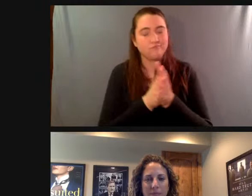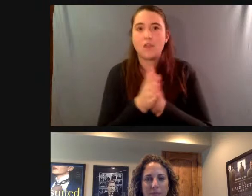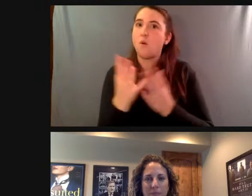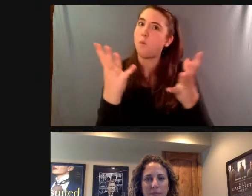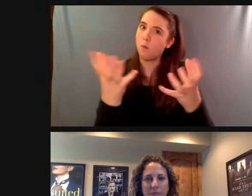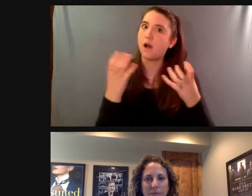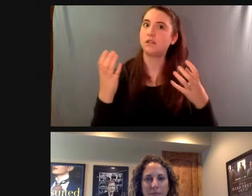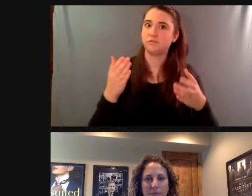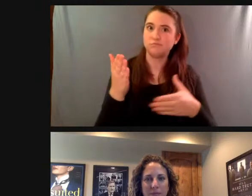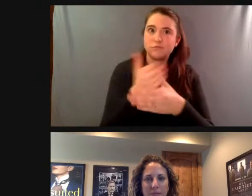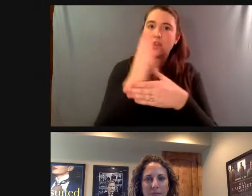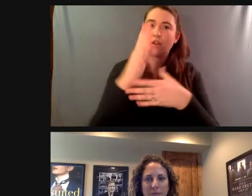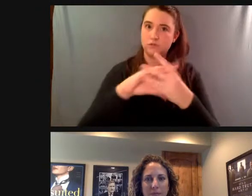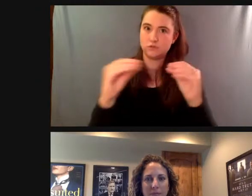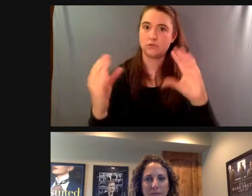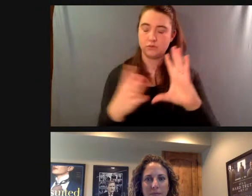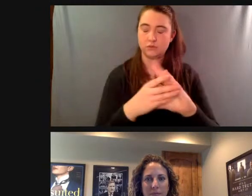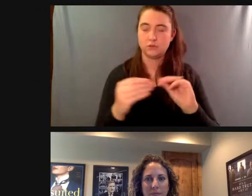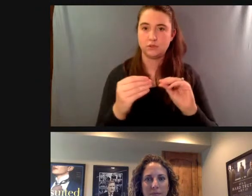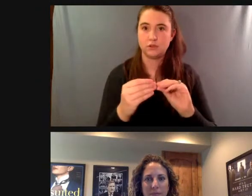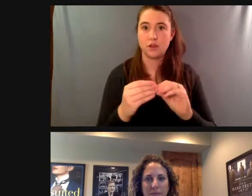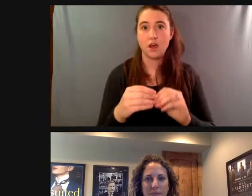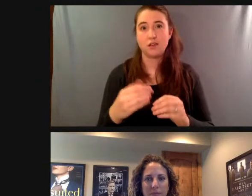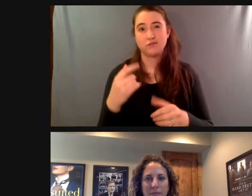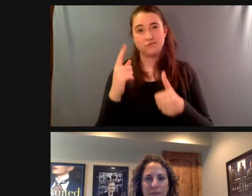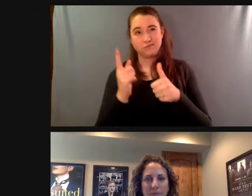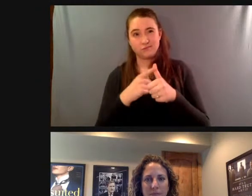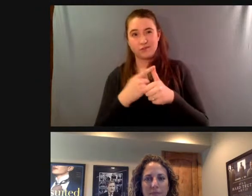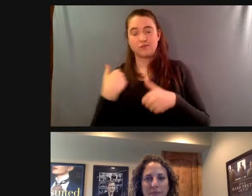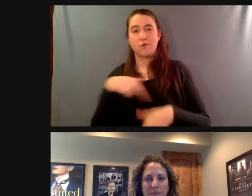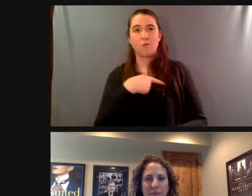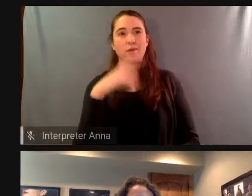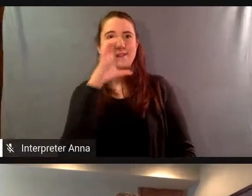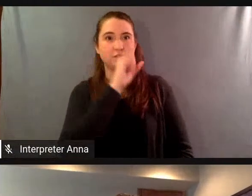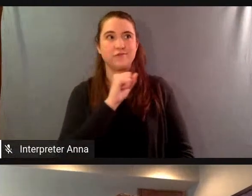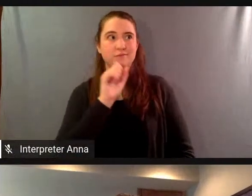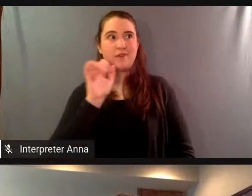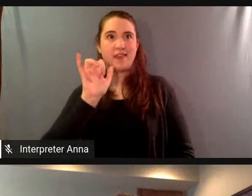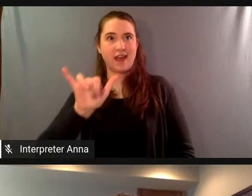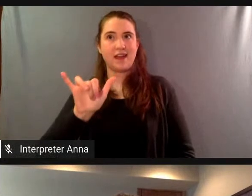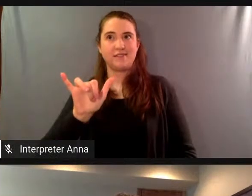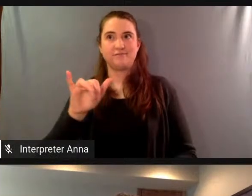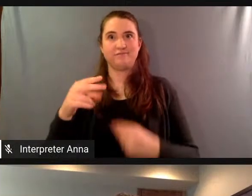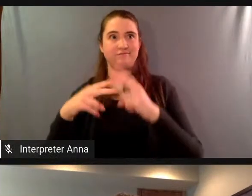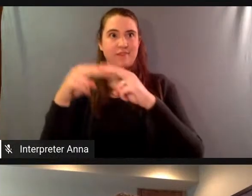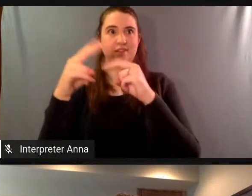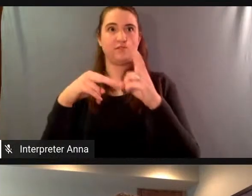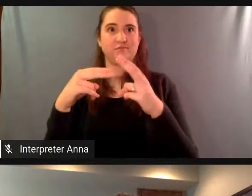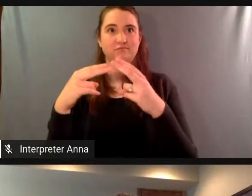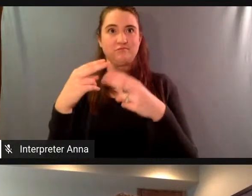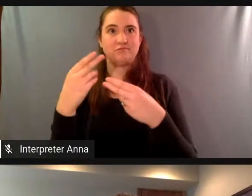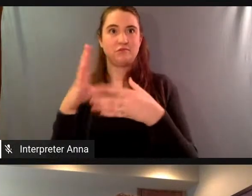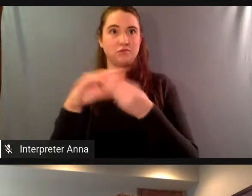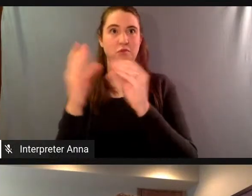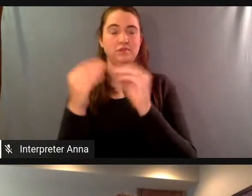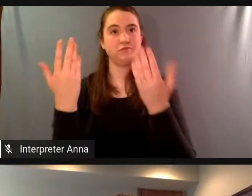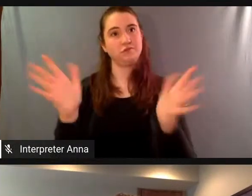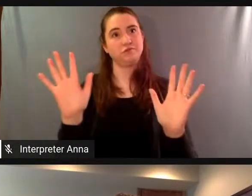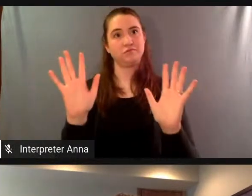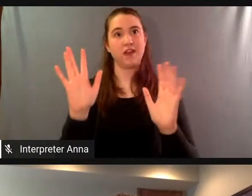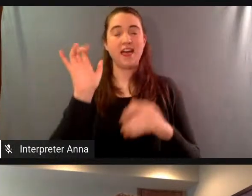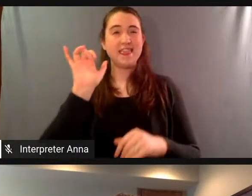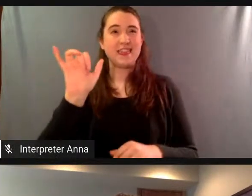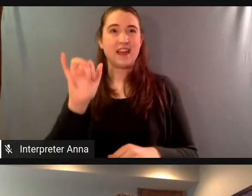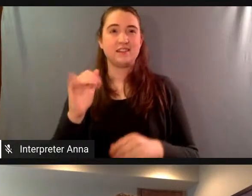i think initially we assumed that biosphere 2 was the whole story this this kind of um big brother like